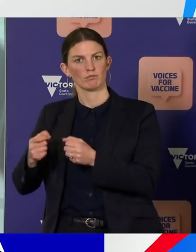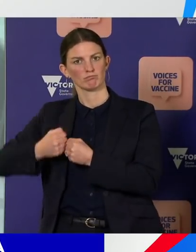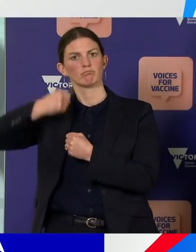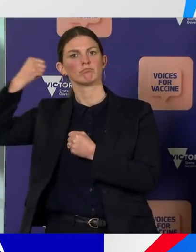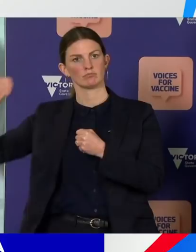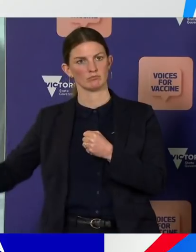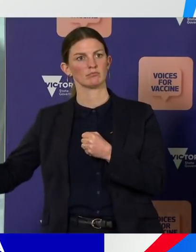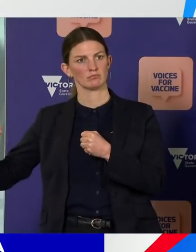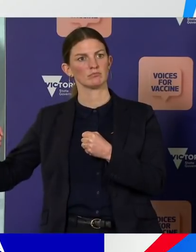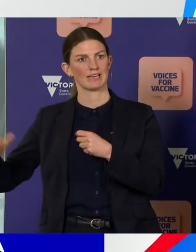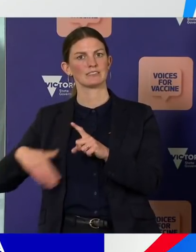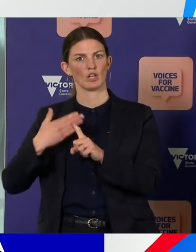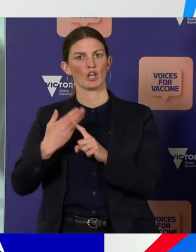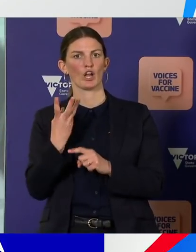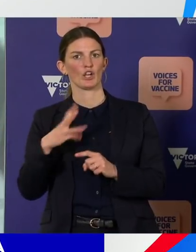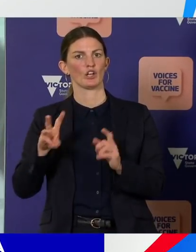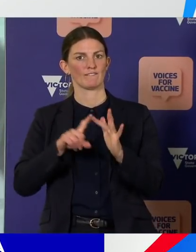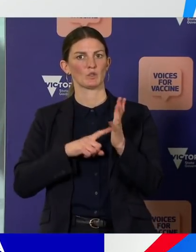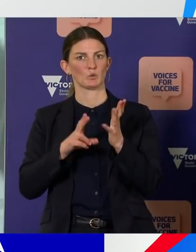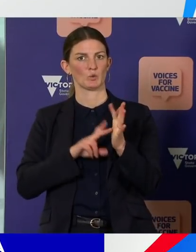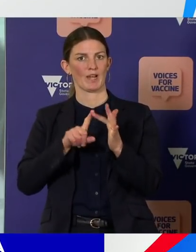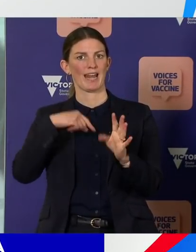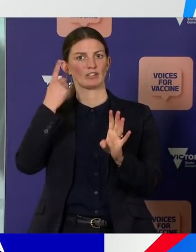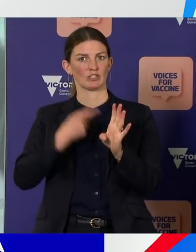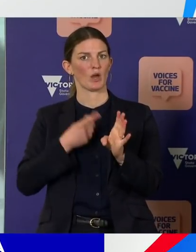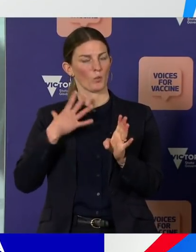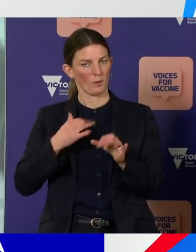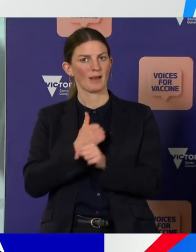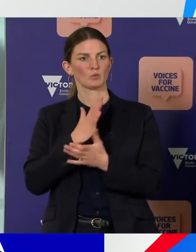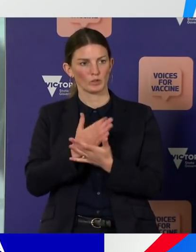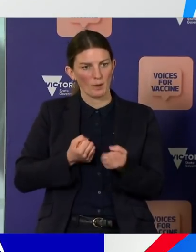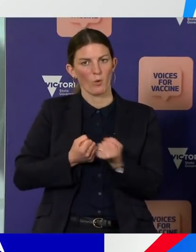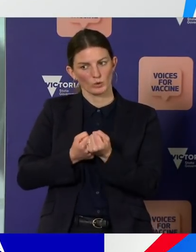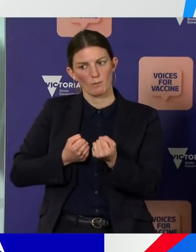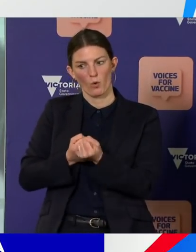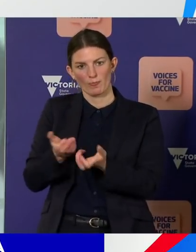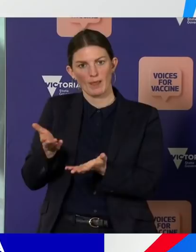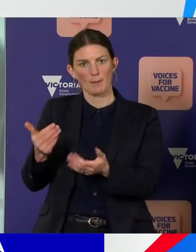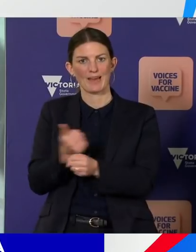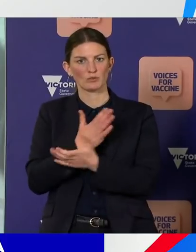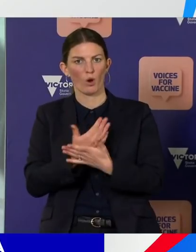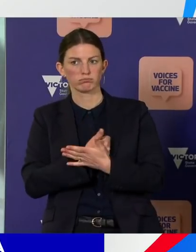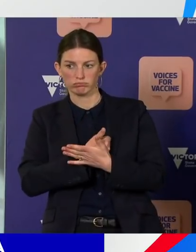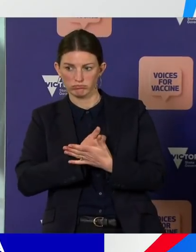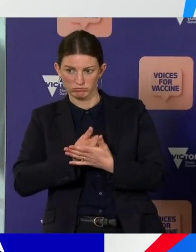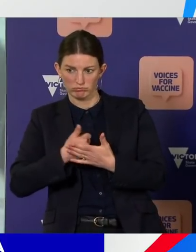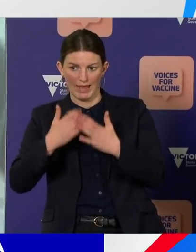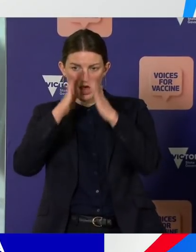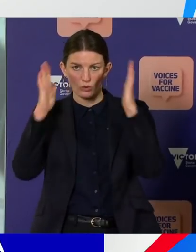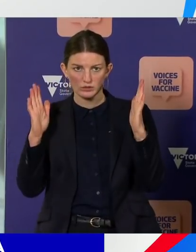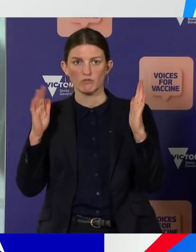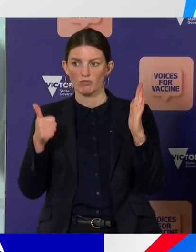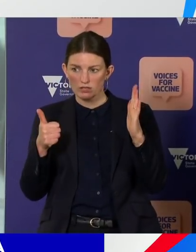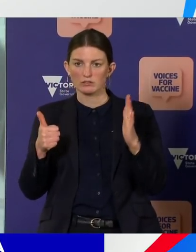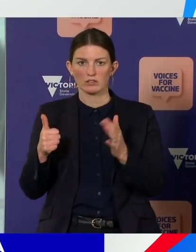till 30 June next year, continues to support people, stabilise them, and then give them a pathway